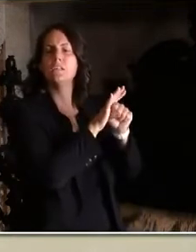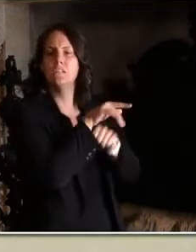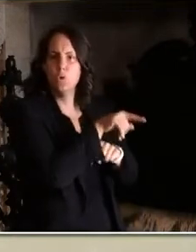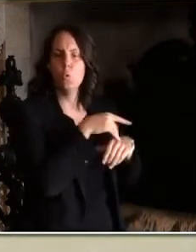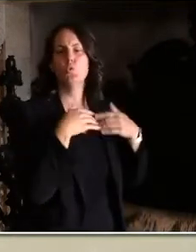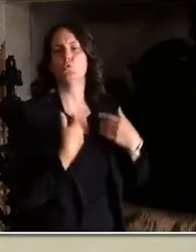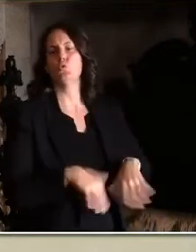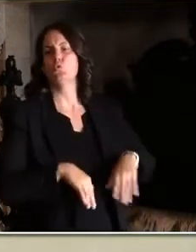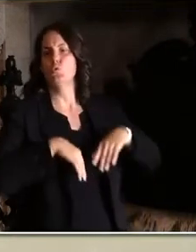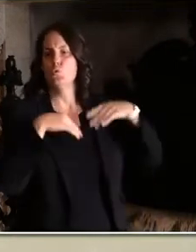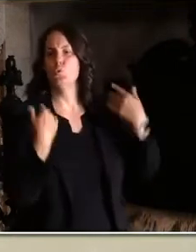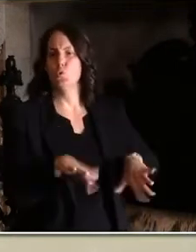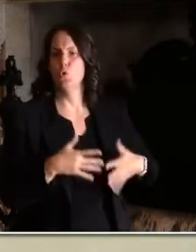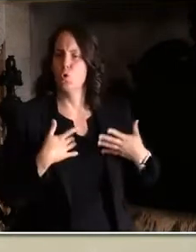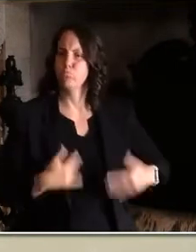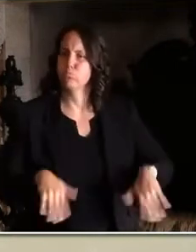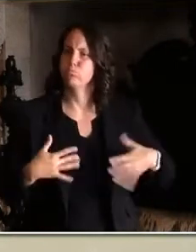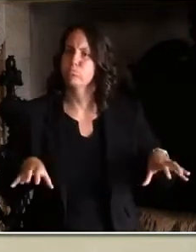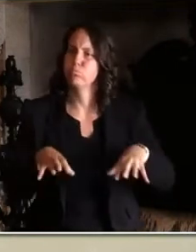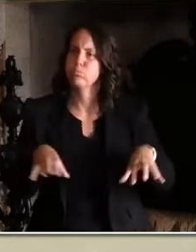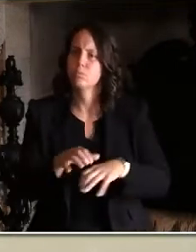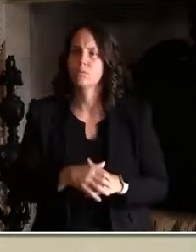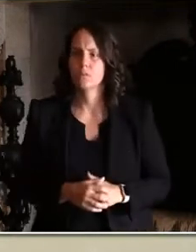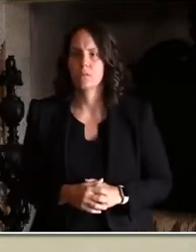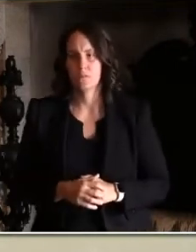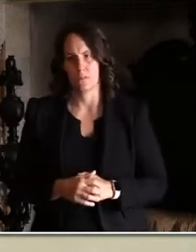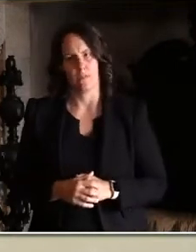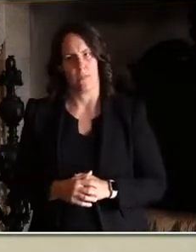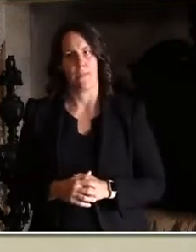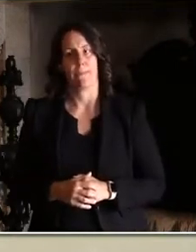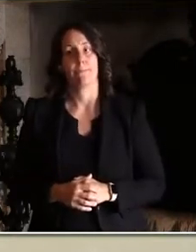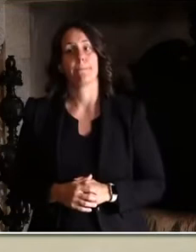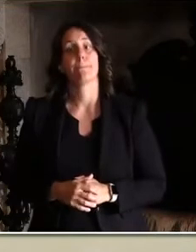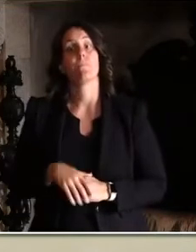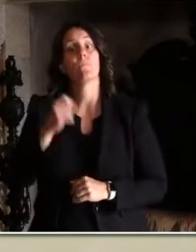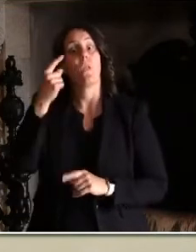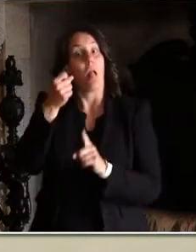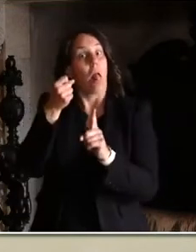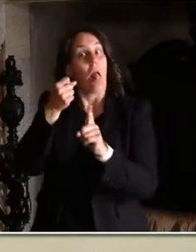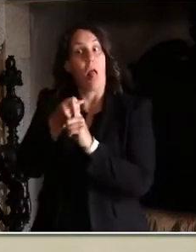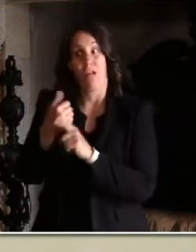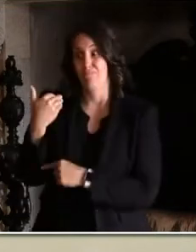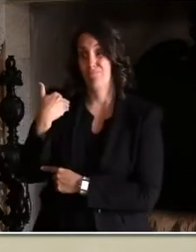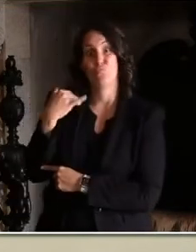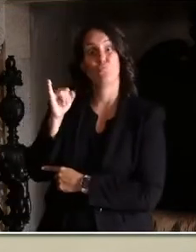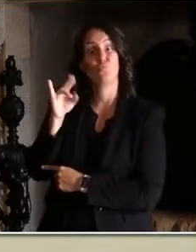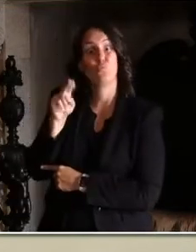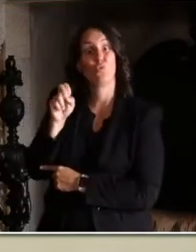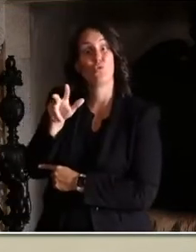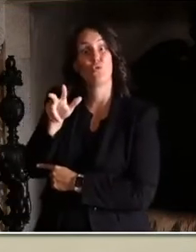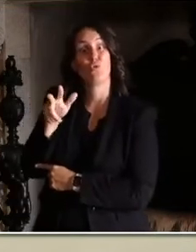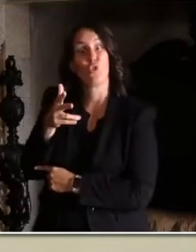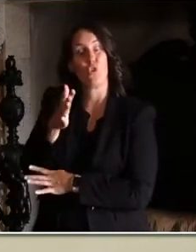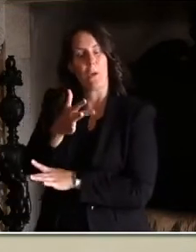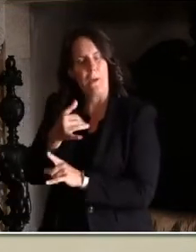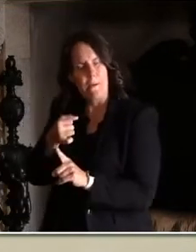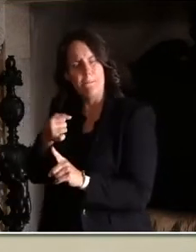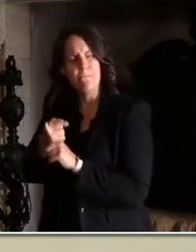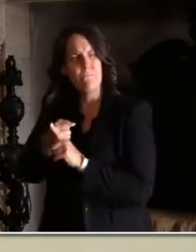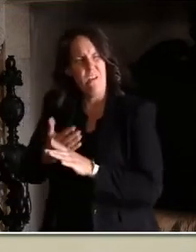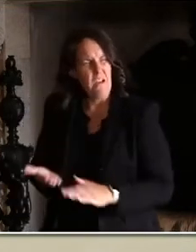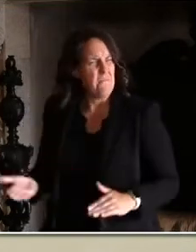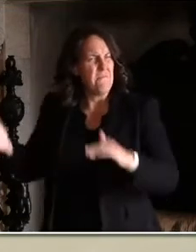logged a daily statewide high at the Alliant Energy Center on June 30th, where nearly 3,100 people were tested that day.